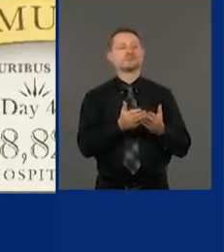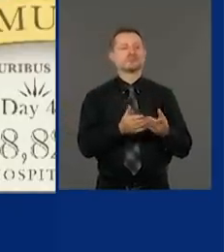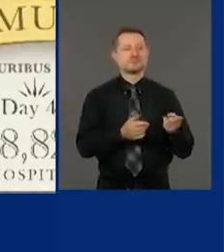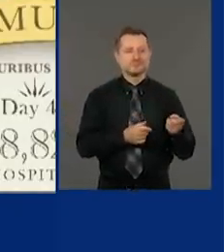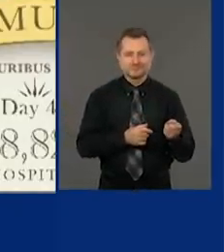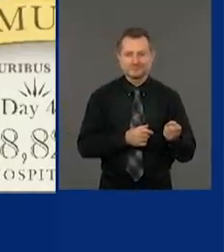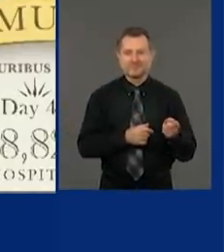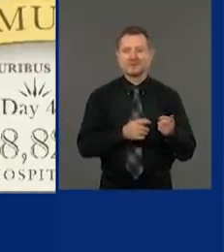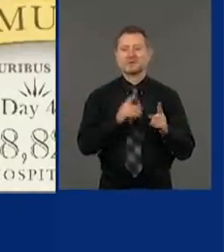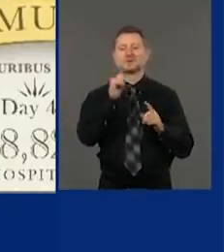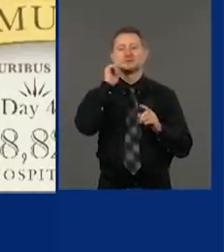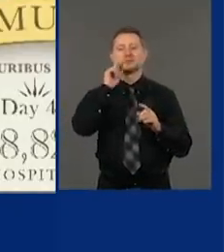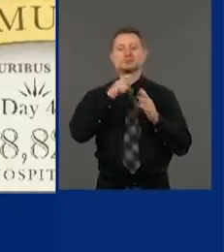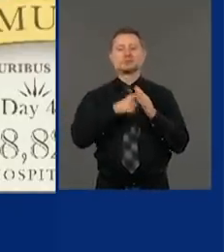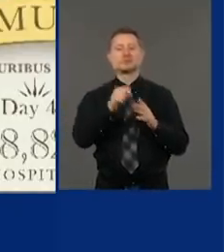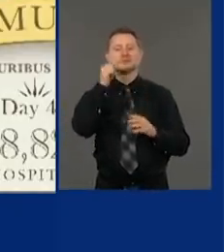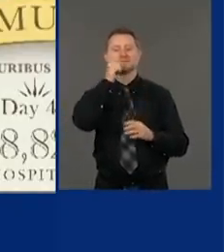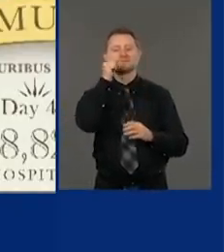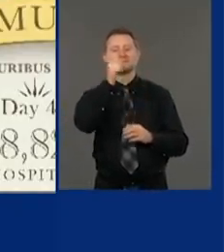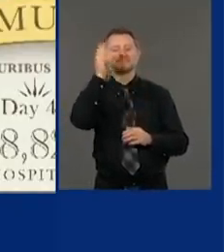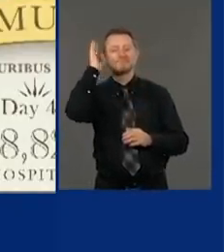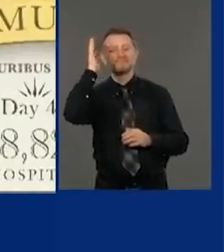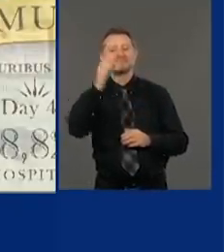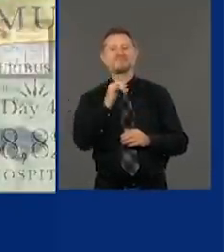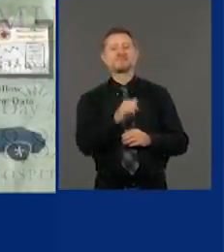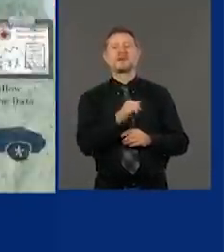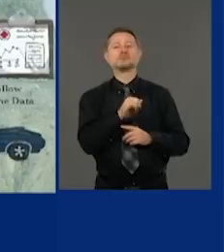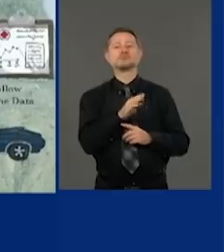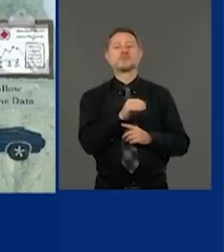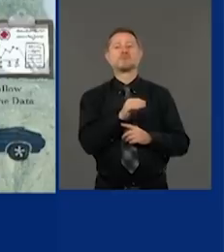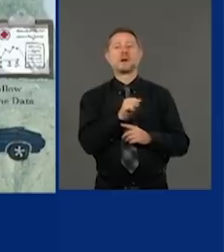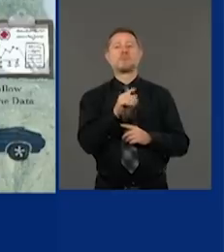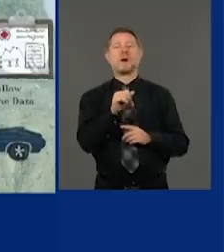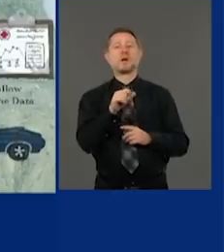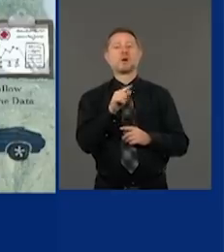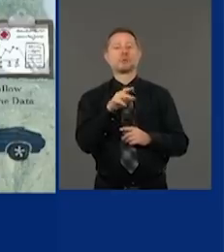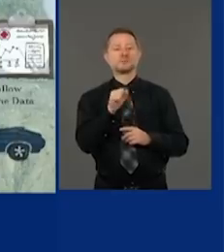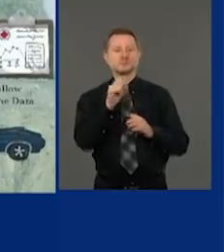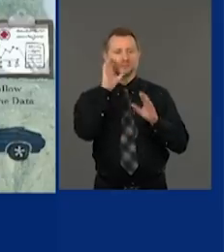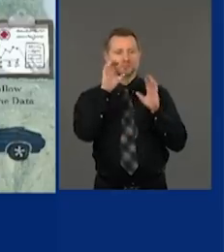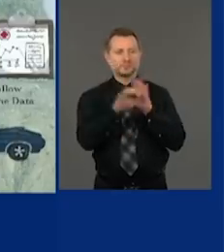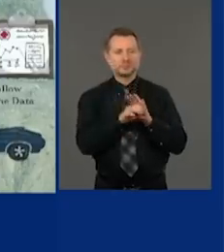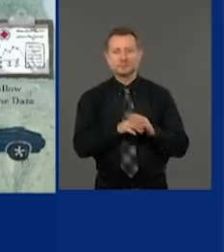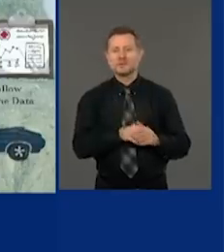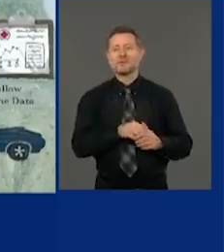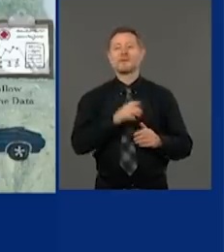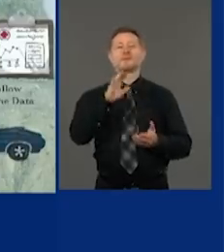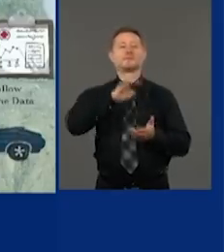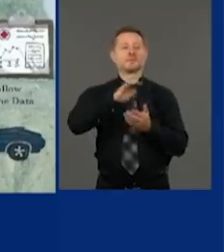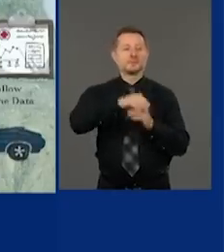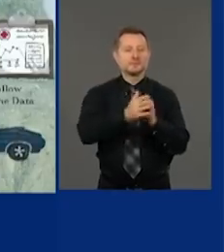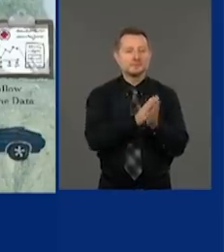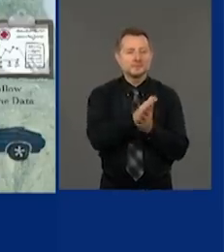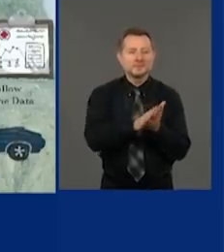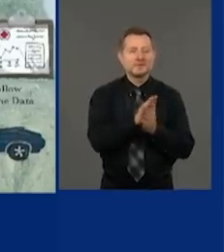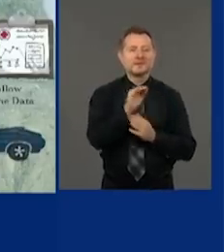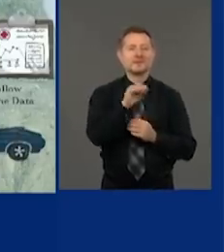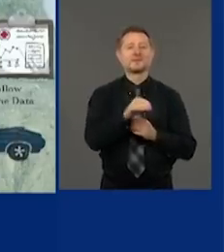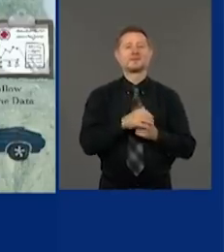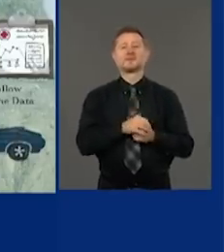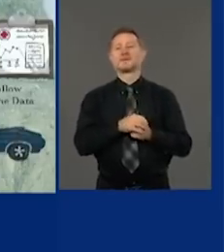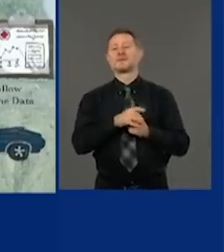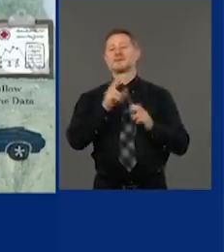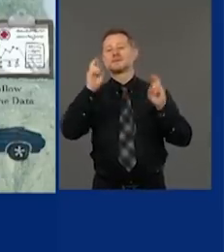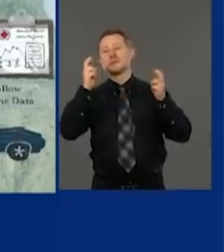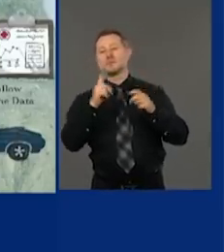daily briefings. It's Jim Malatras and Stephanie Benton. Hand sanitizer. We have the winds of fear